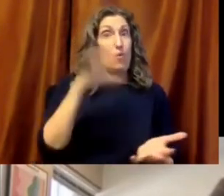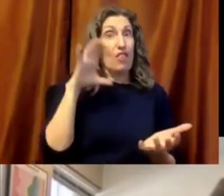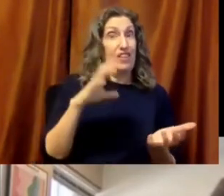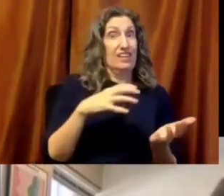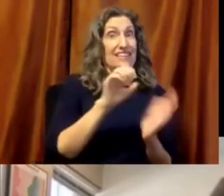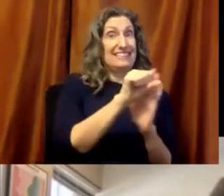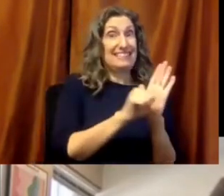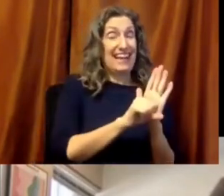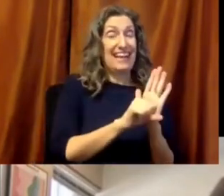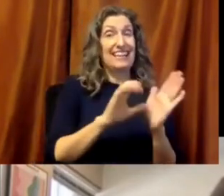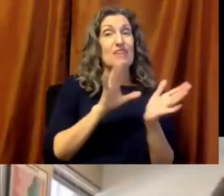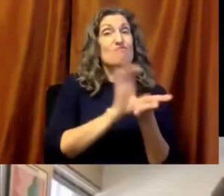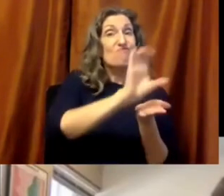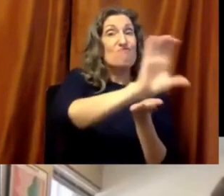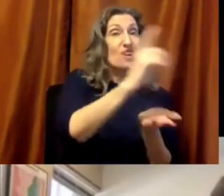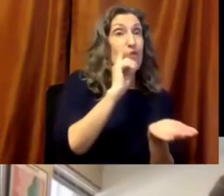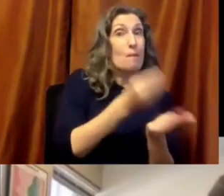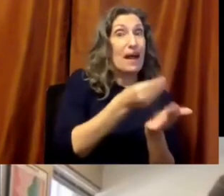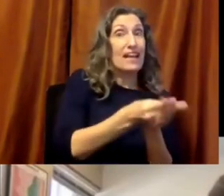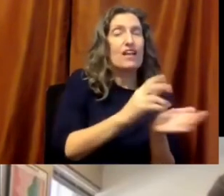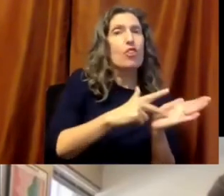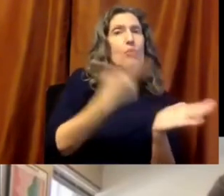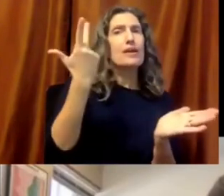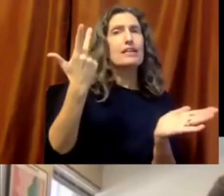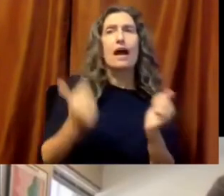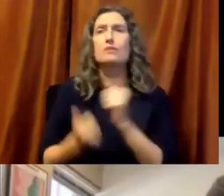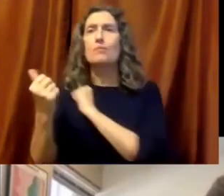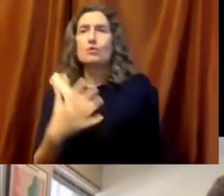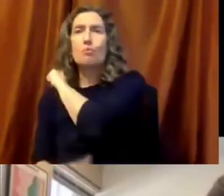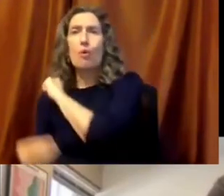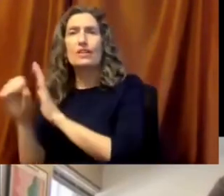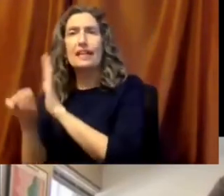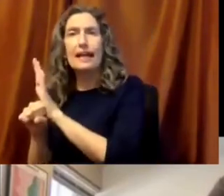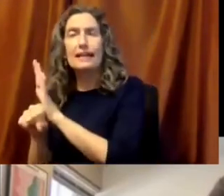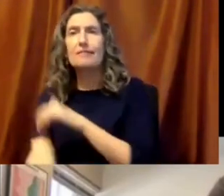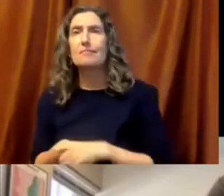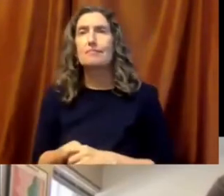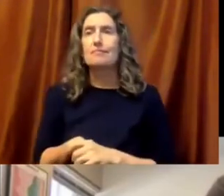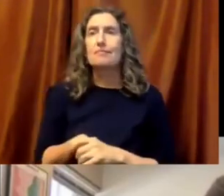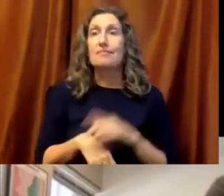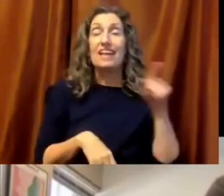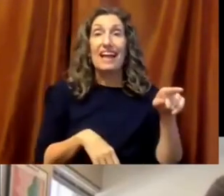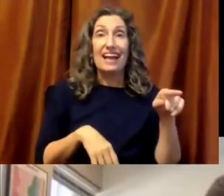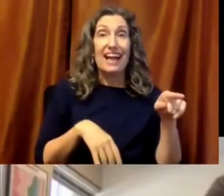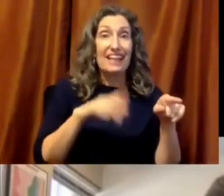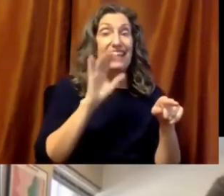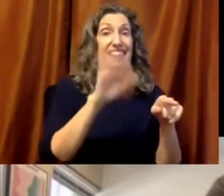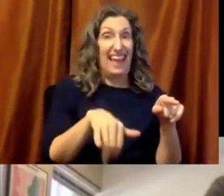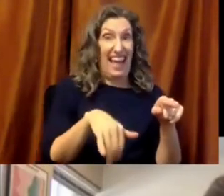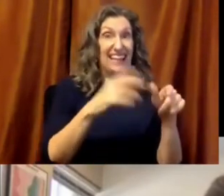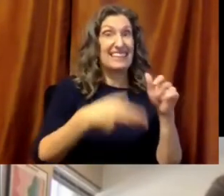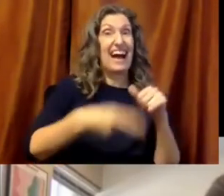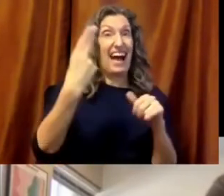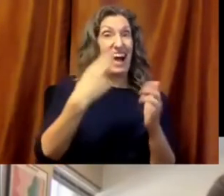spend three times more in the wealthiest state than we do in the lowest funded state. And within states, we spend three times more